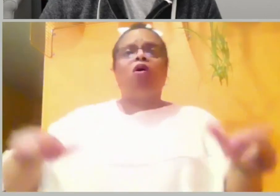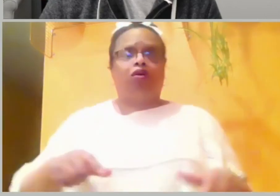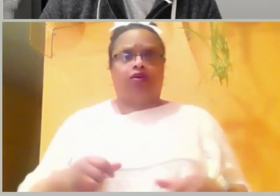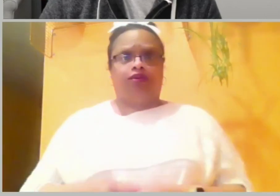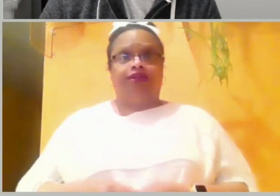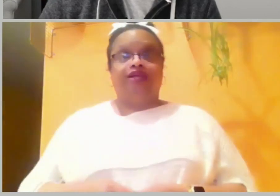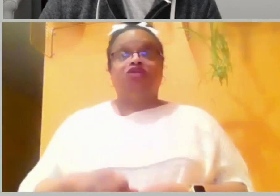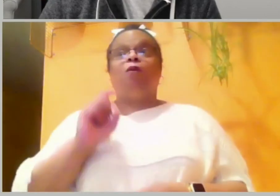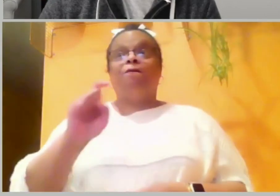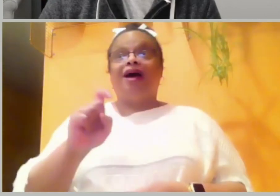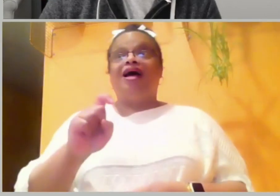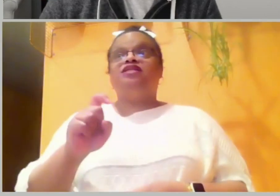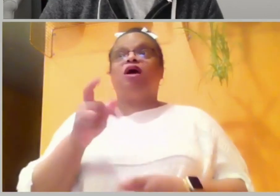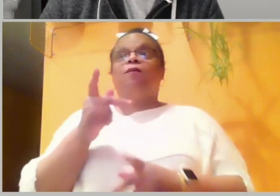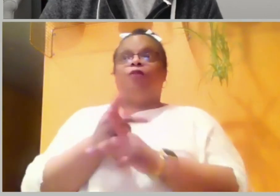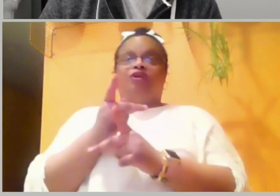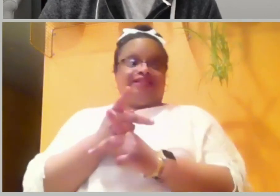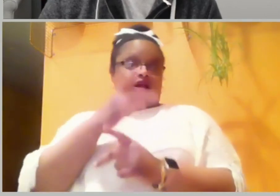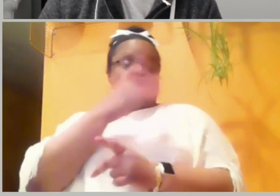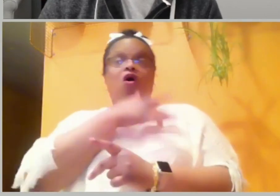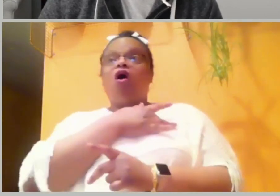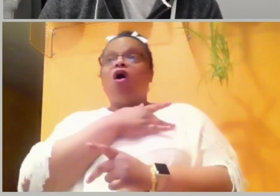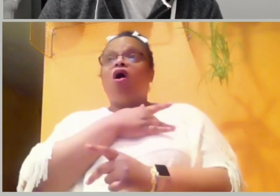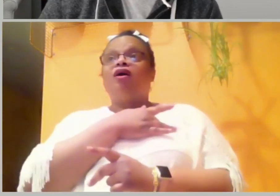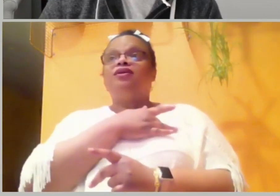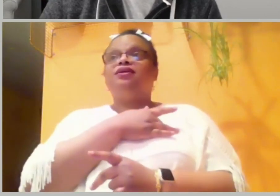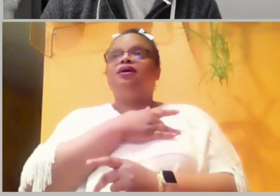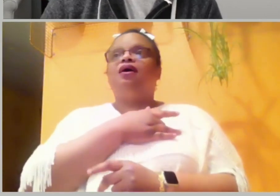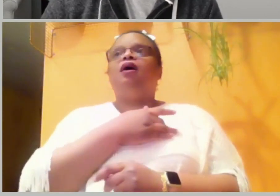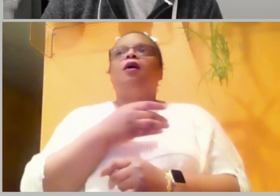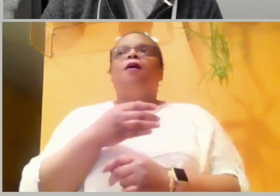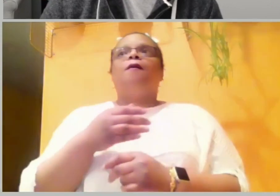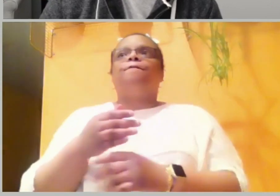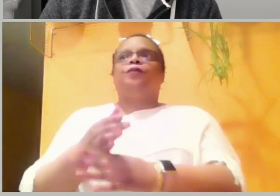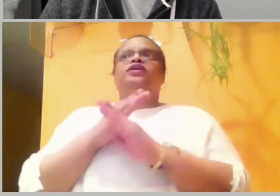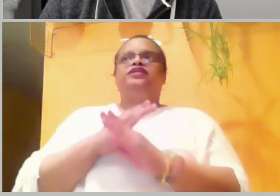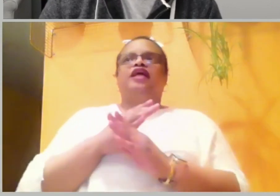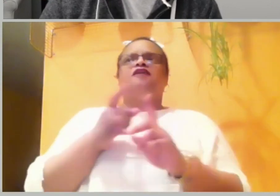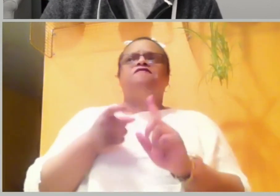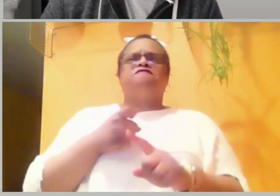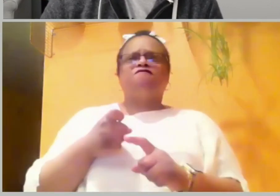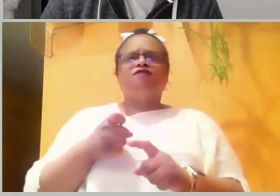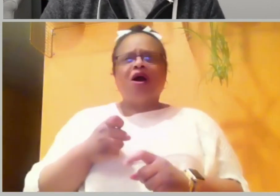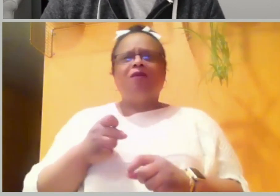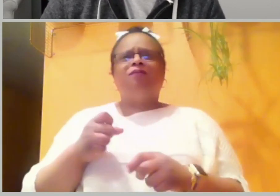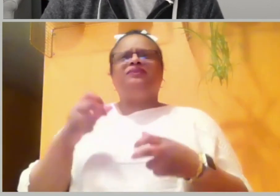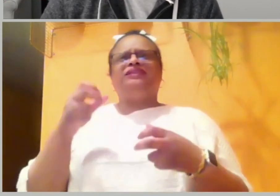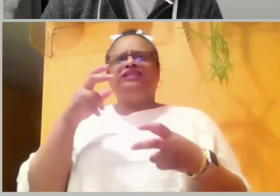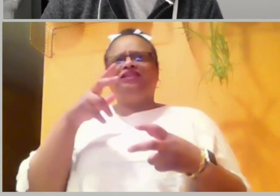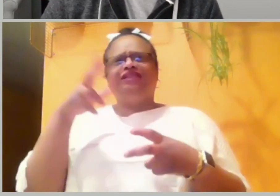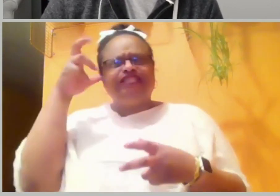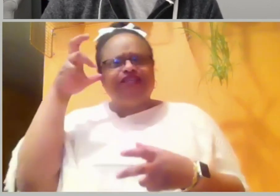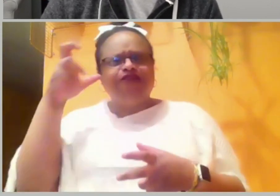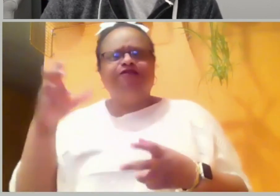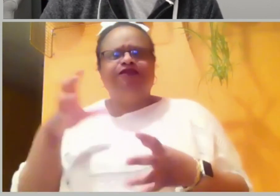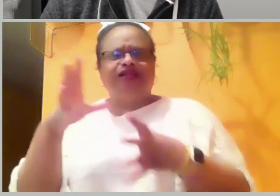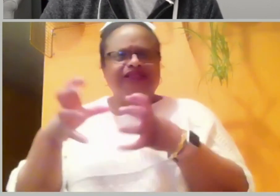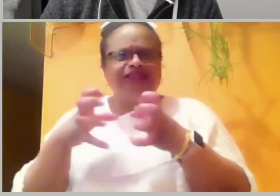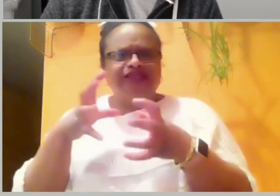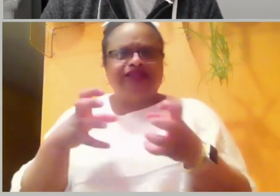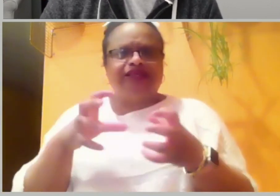our hearts above all else, as it says in Proverbs 4.23. But thank God for his mercy.